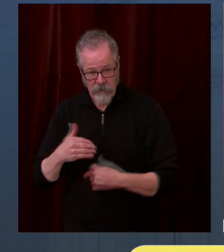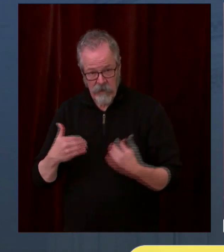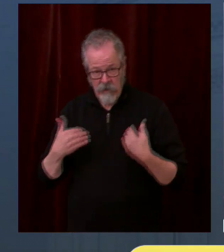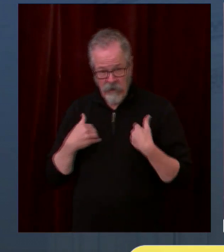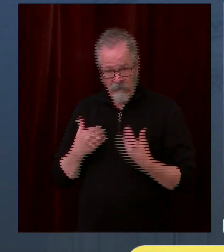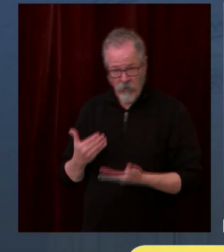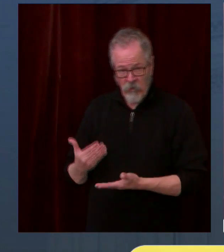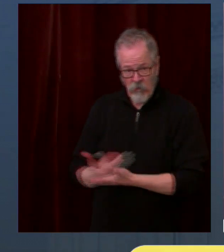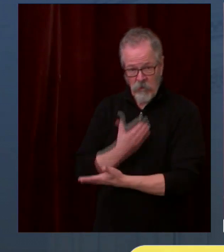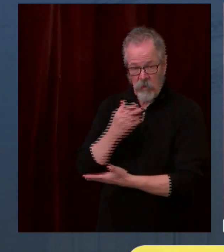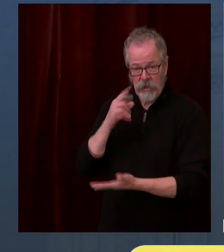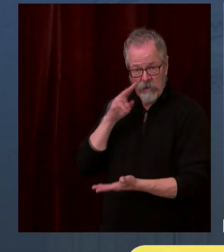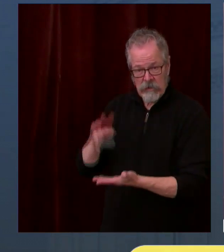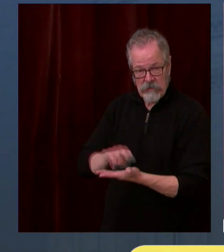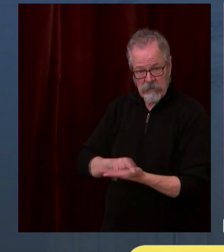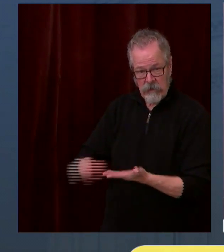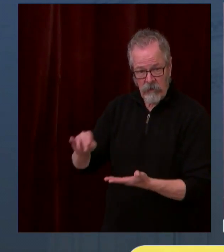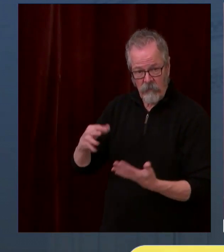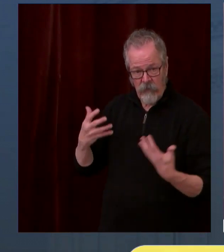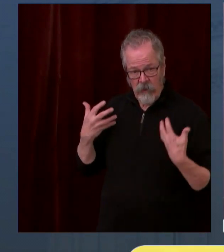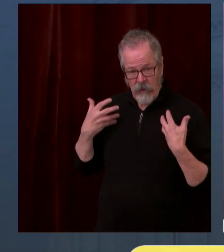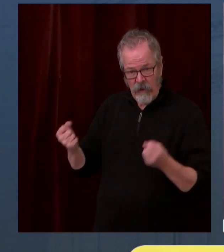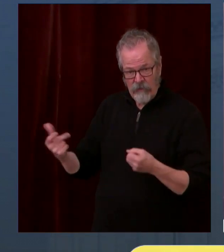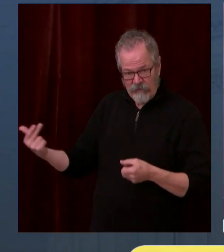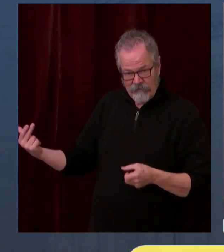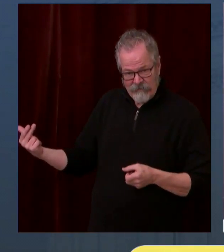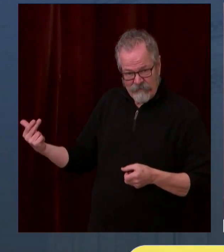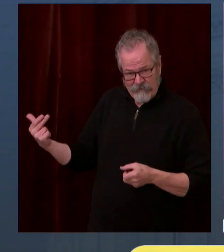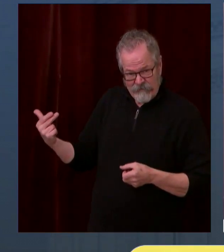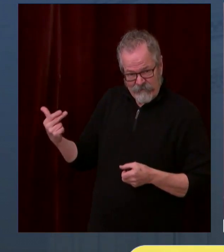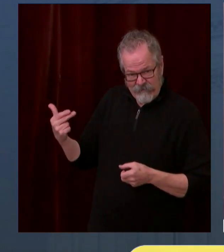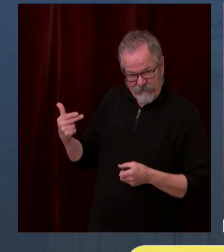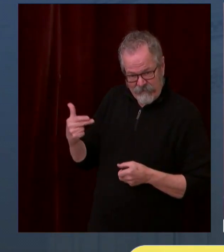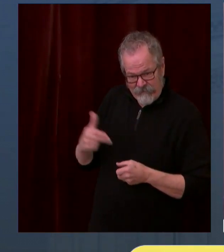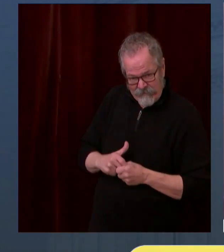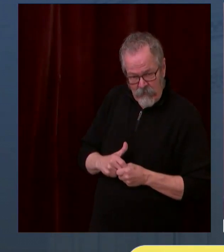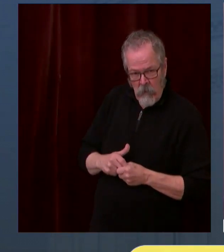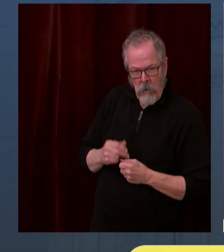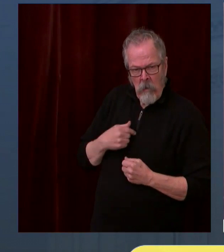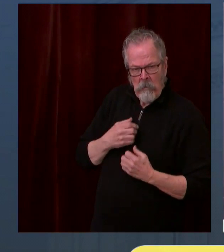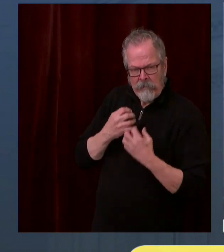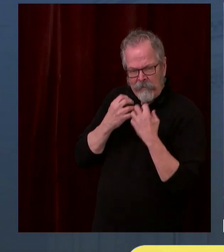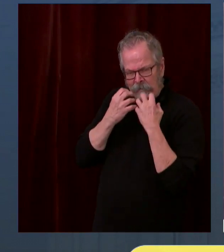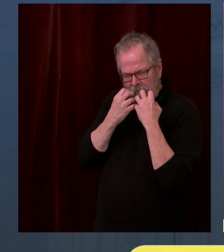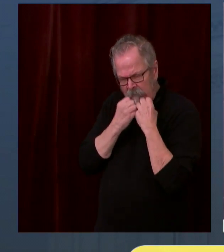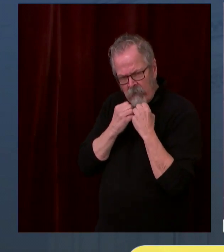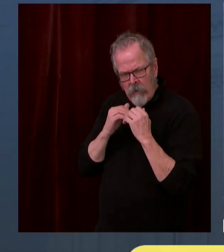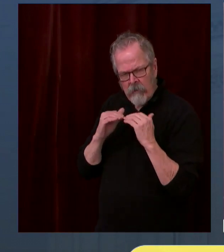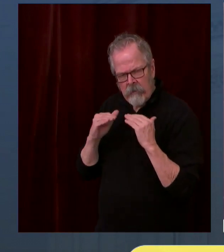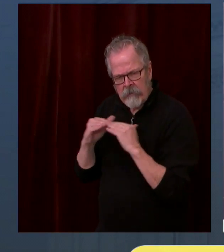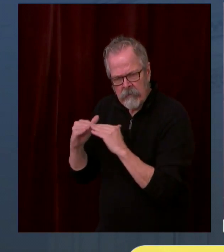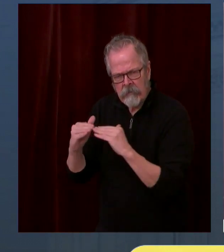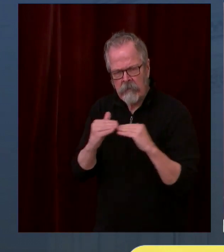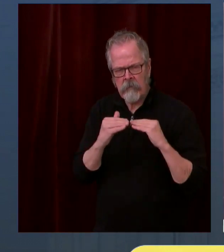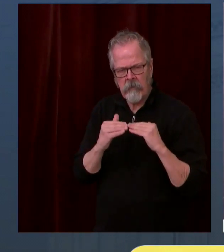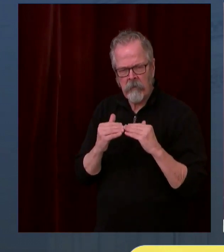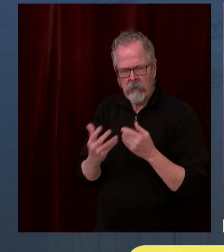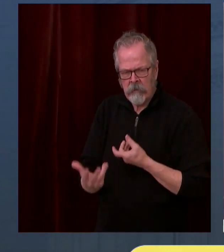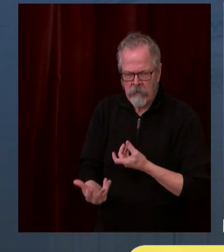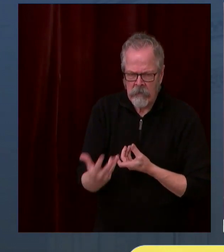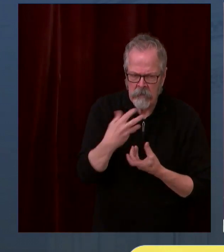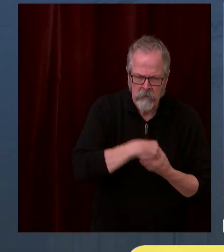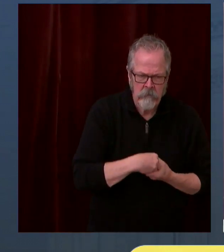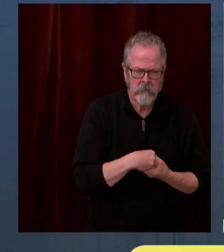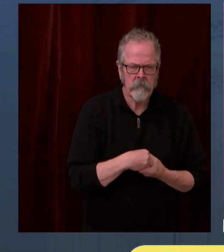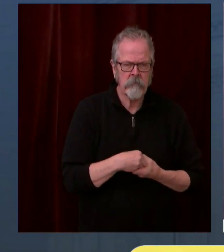the values that I bring in are equity, innovation, and engagement. And all three of those values are key to what we're discussing